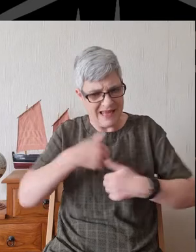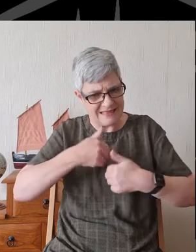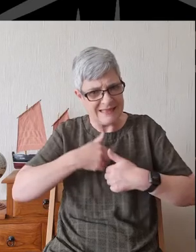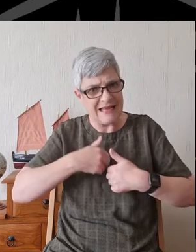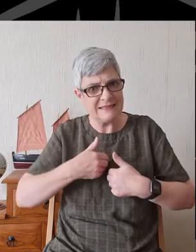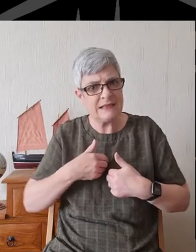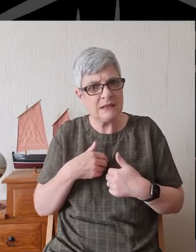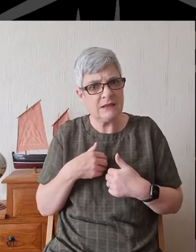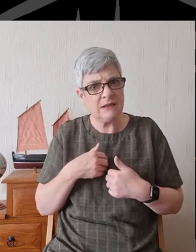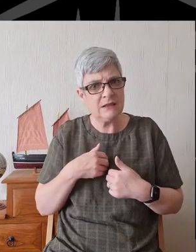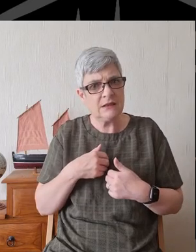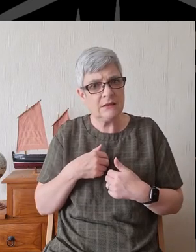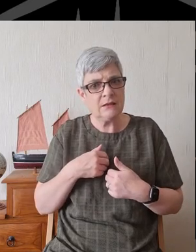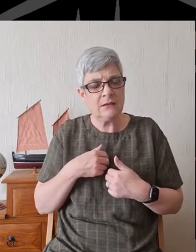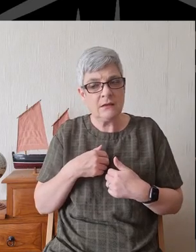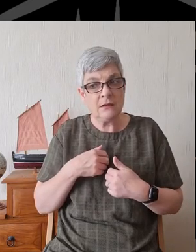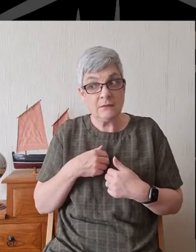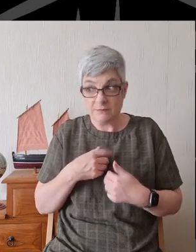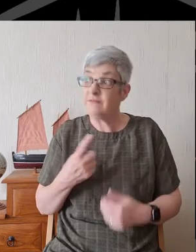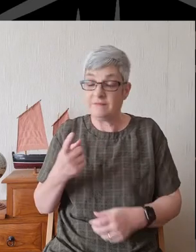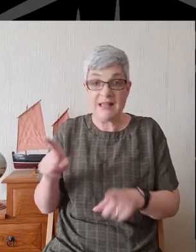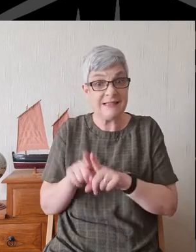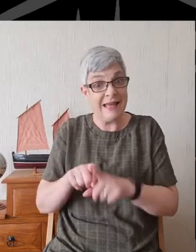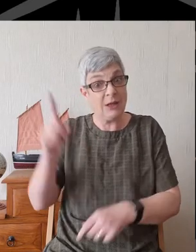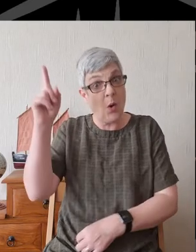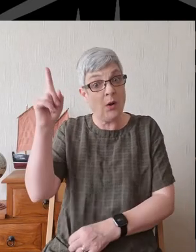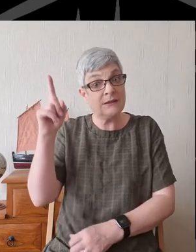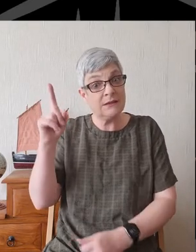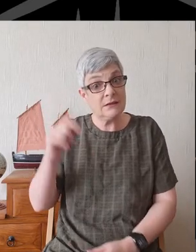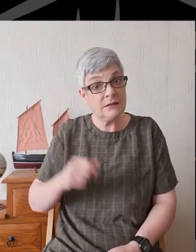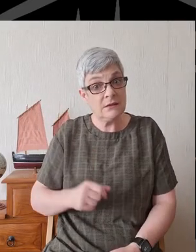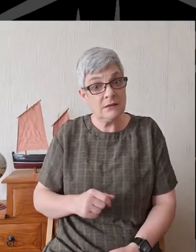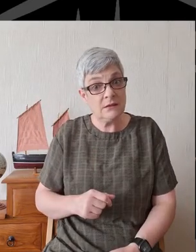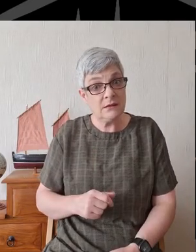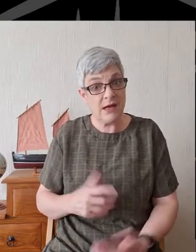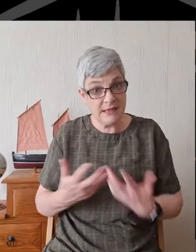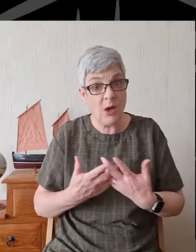well, this is what God says he's feeling.